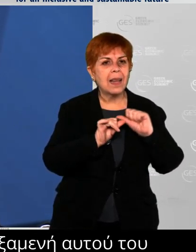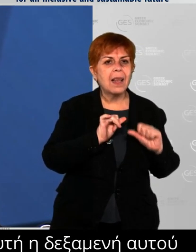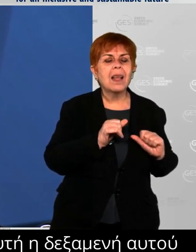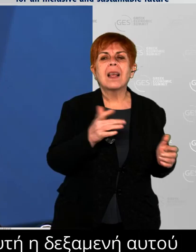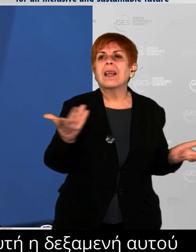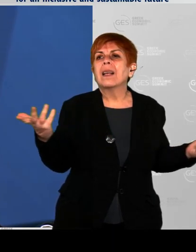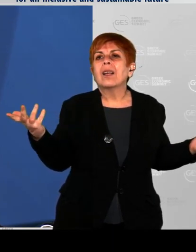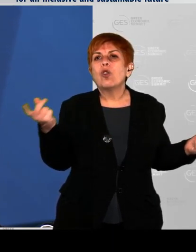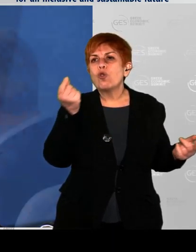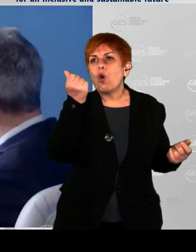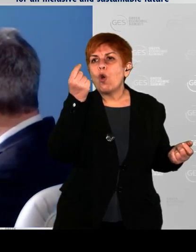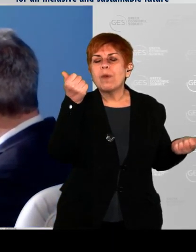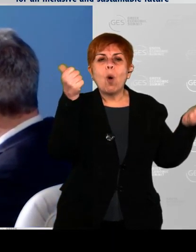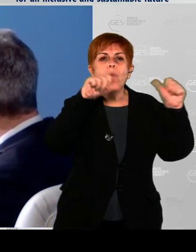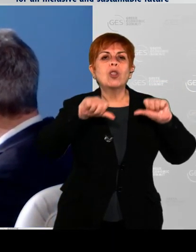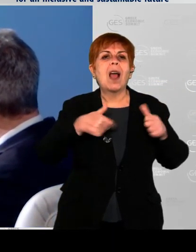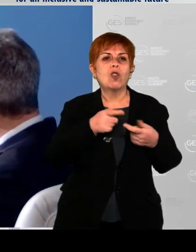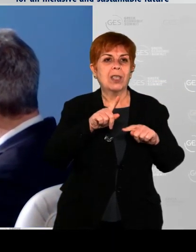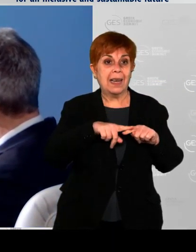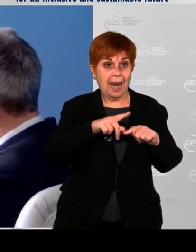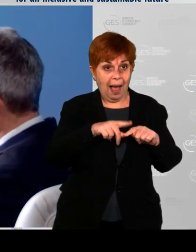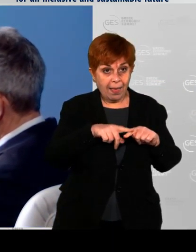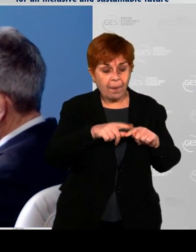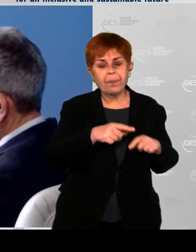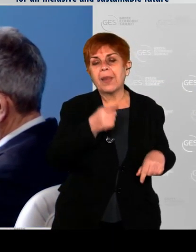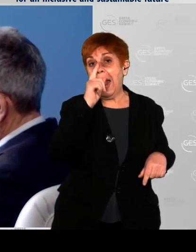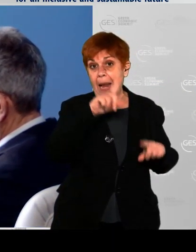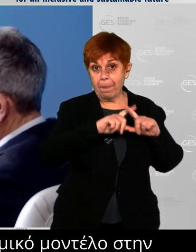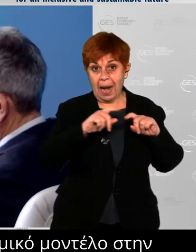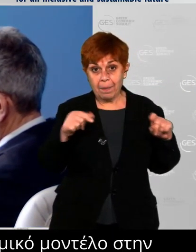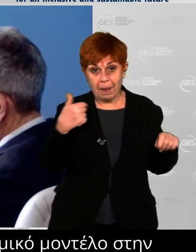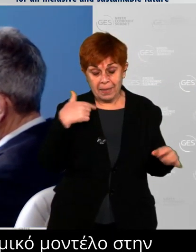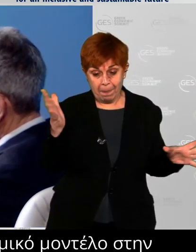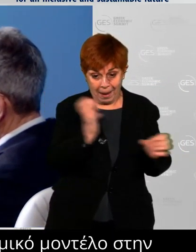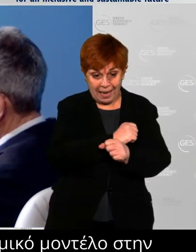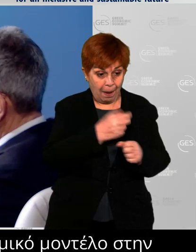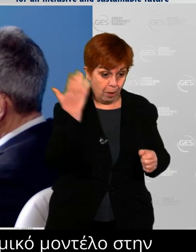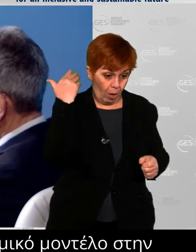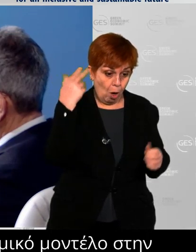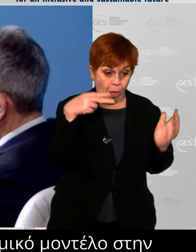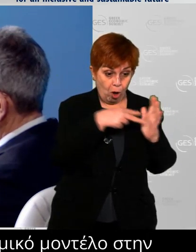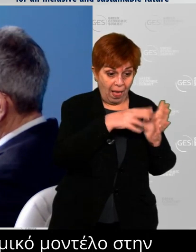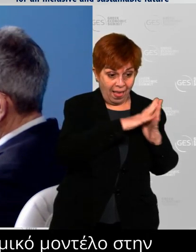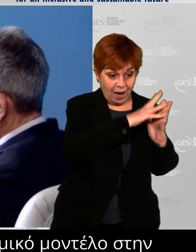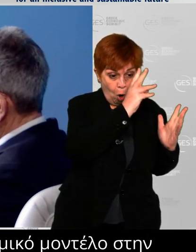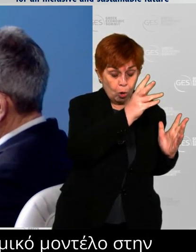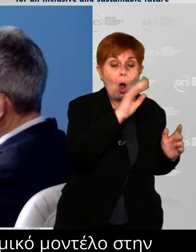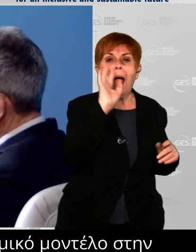we've achieved together since 2018 in the Thessaloniki International Fair is we have really